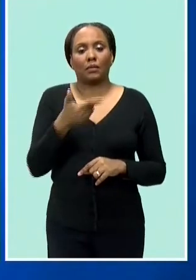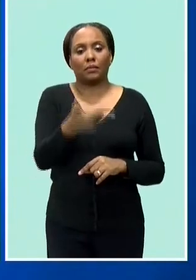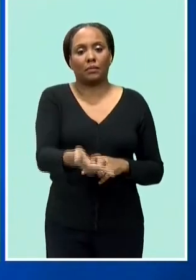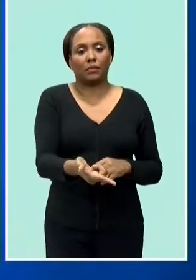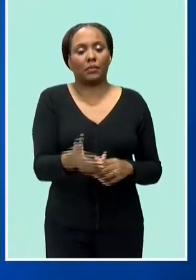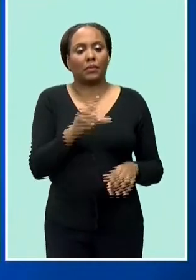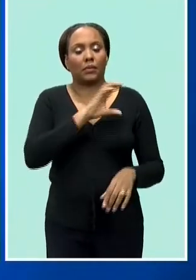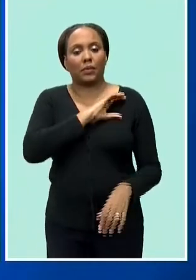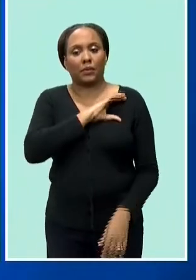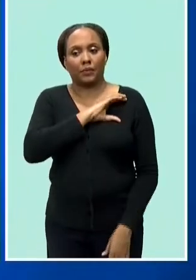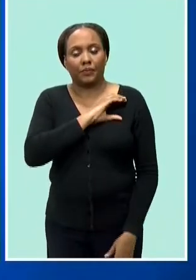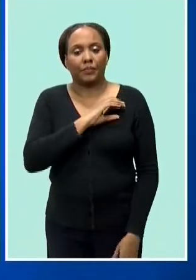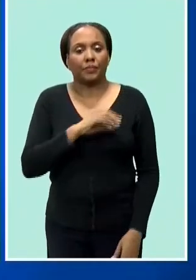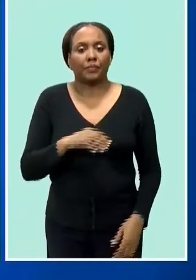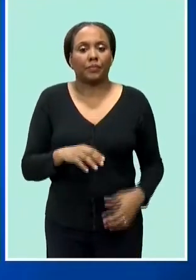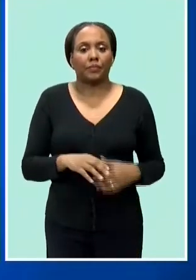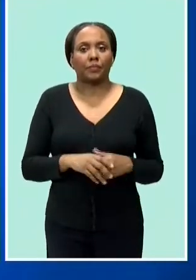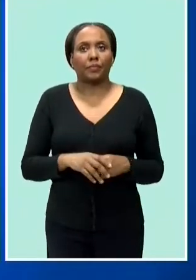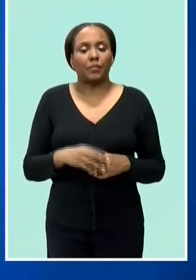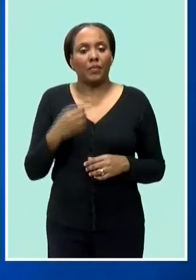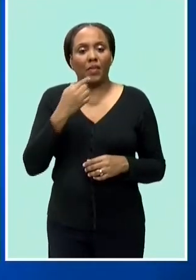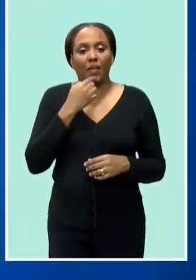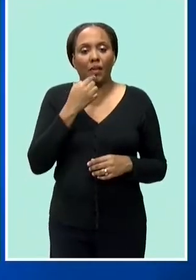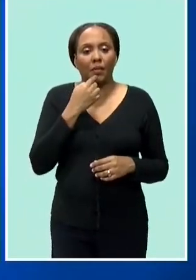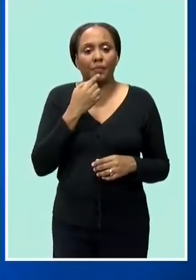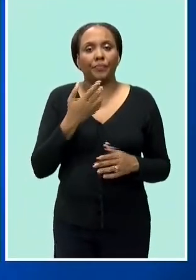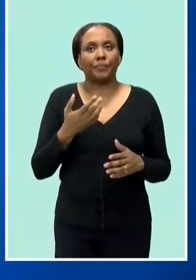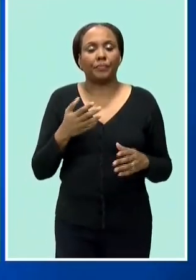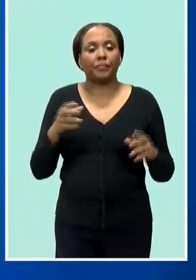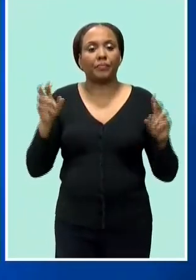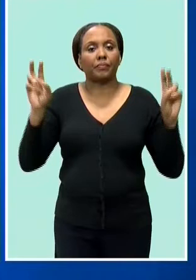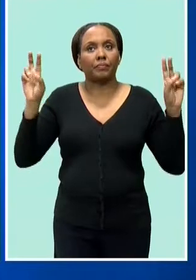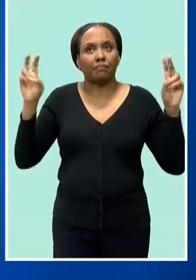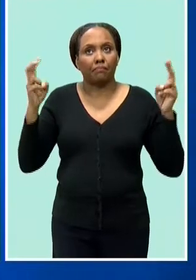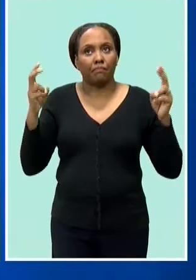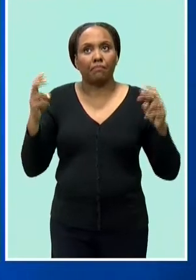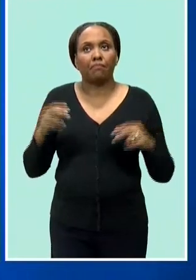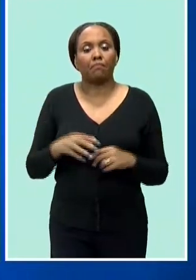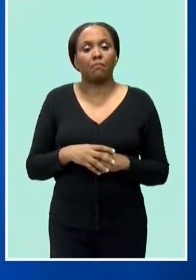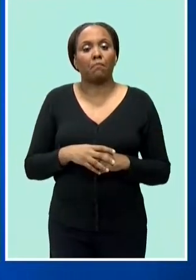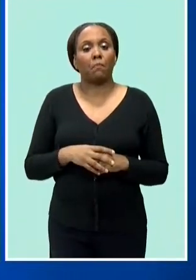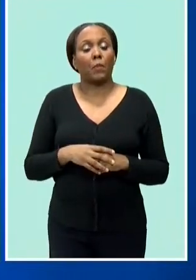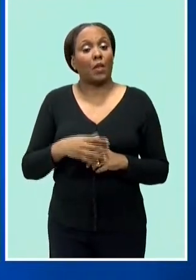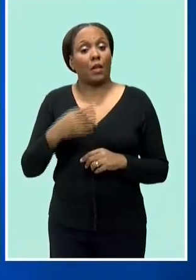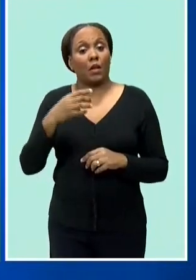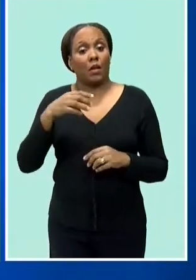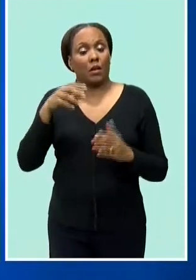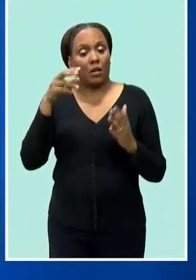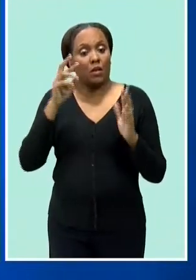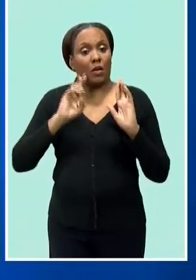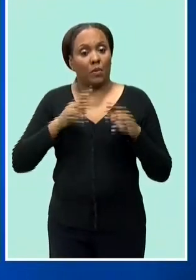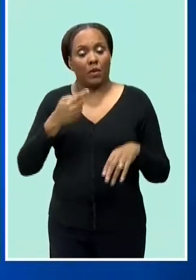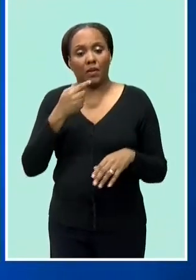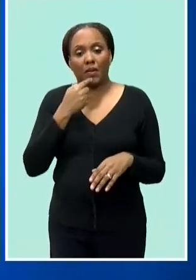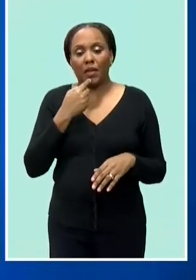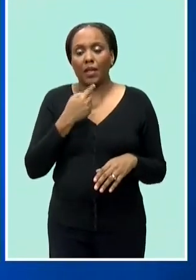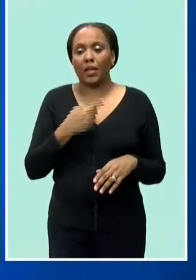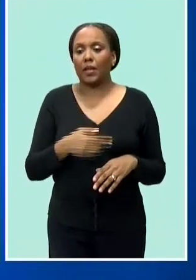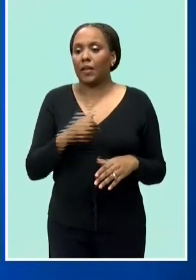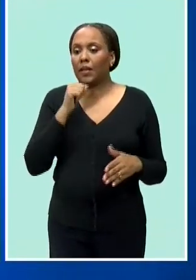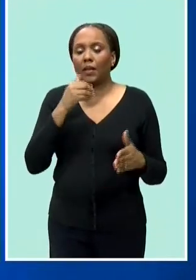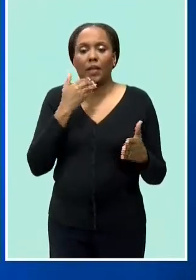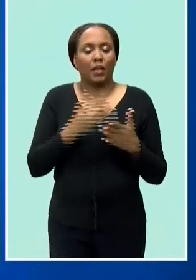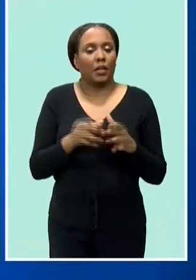the statement from king alarm reads in part the preliminary report suggests that the fatal shooting was unfortunate and